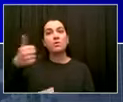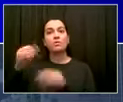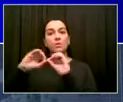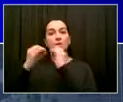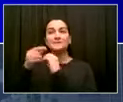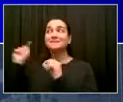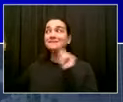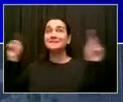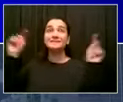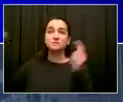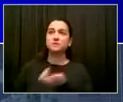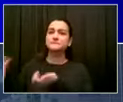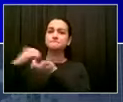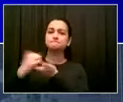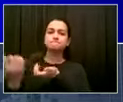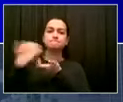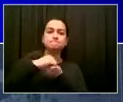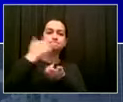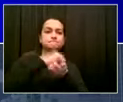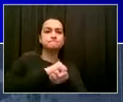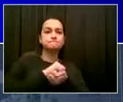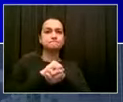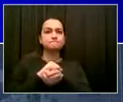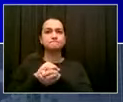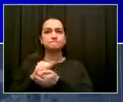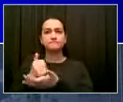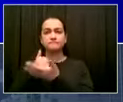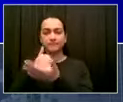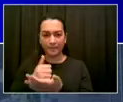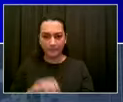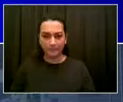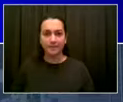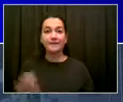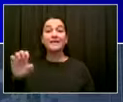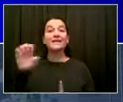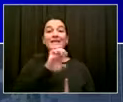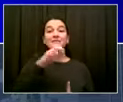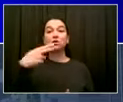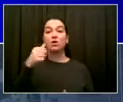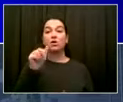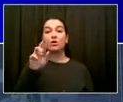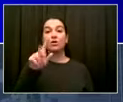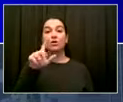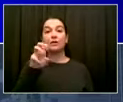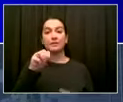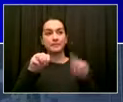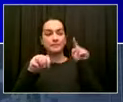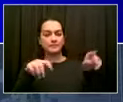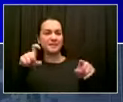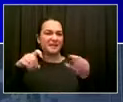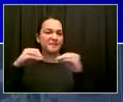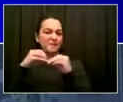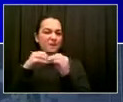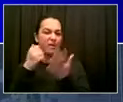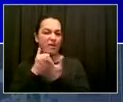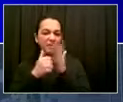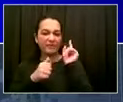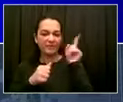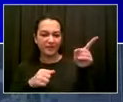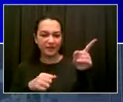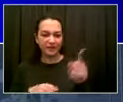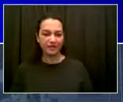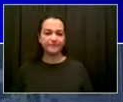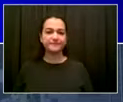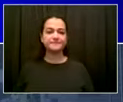Men, two extraordinary community organizations that are going to take what works in the Cure Violence movement and the